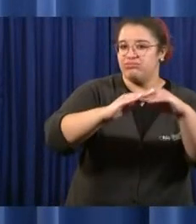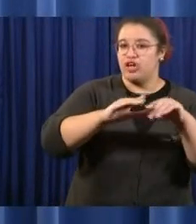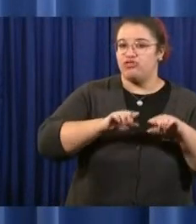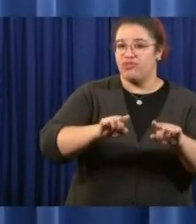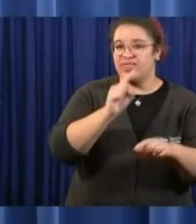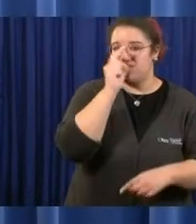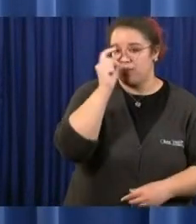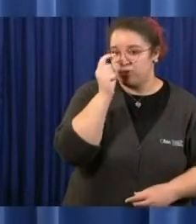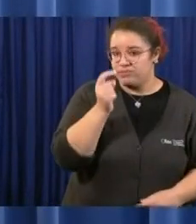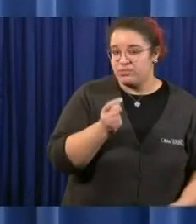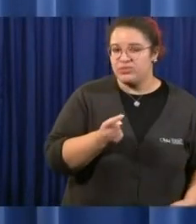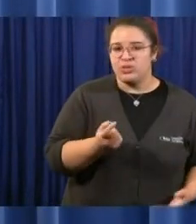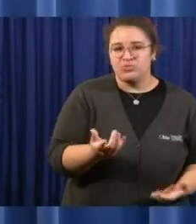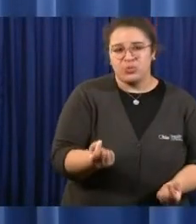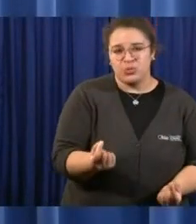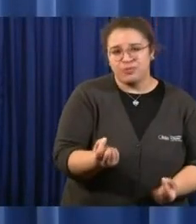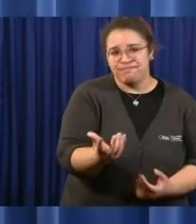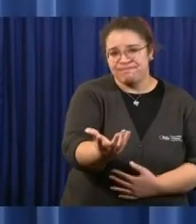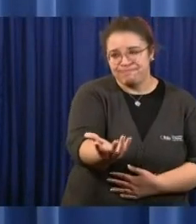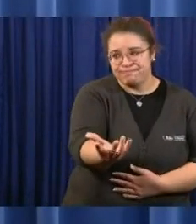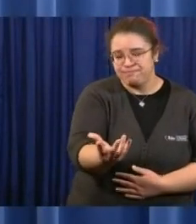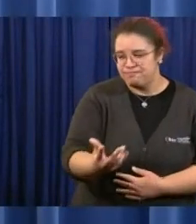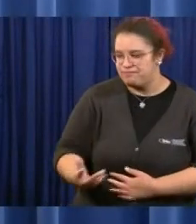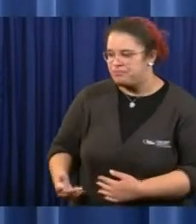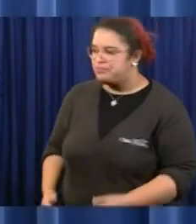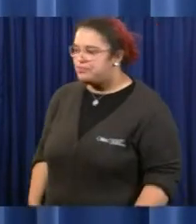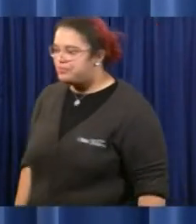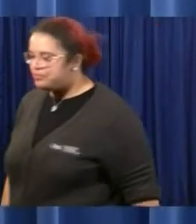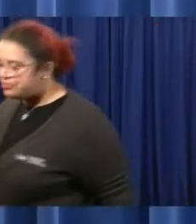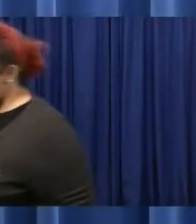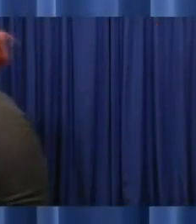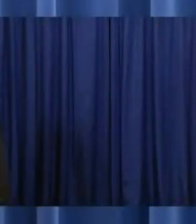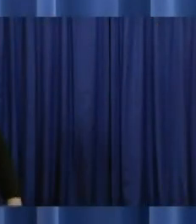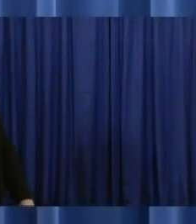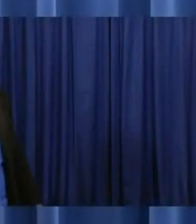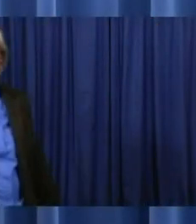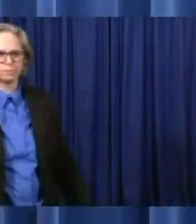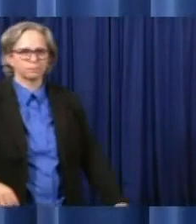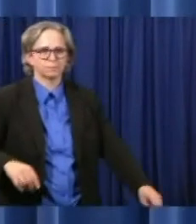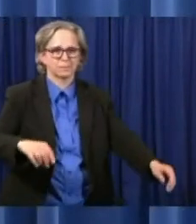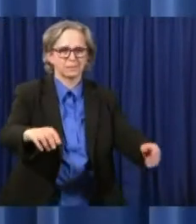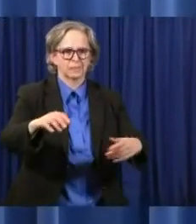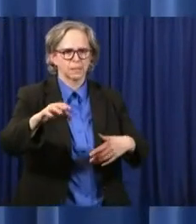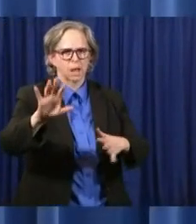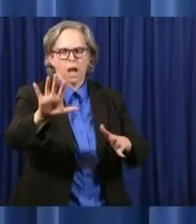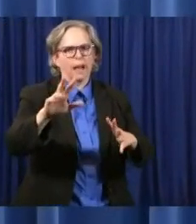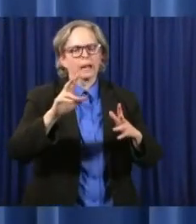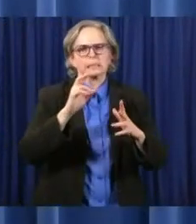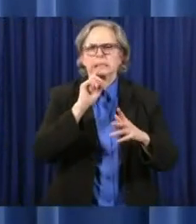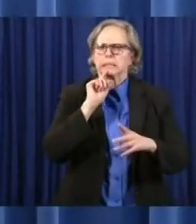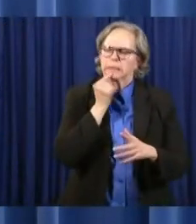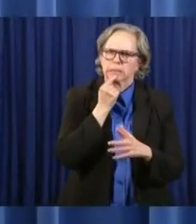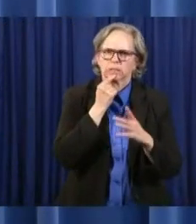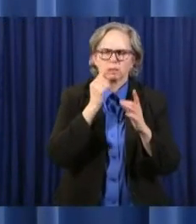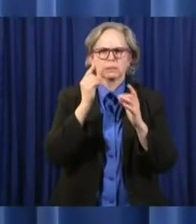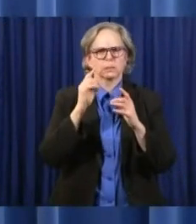What is of grave concern to me, I know it is to the director, we have many people who are working on